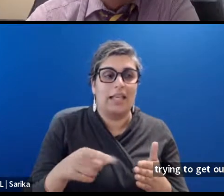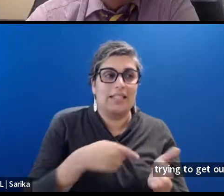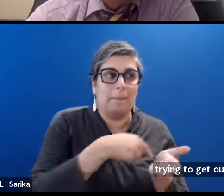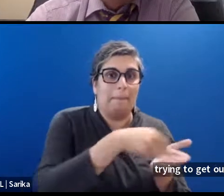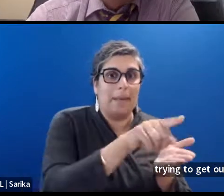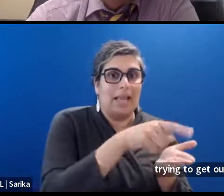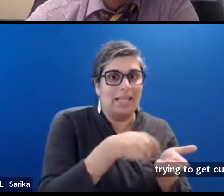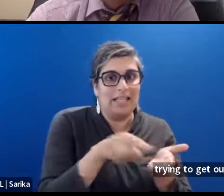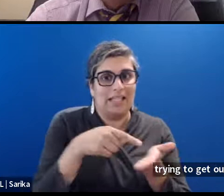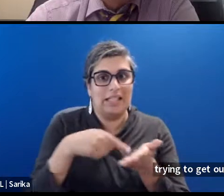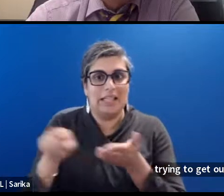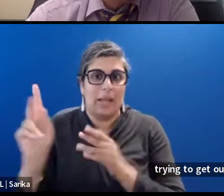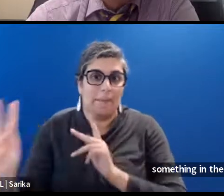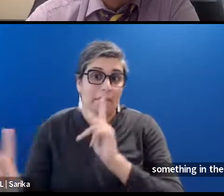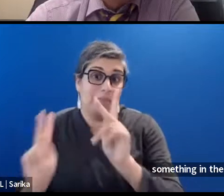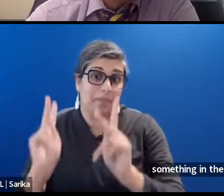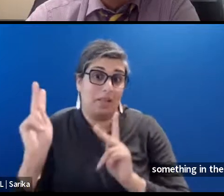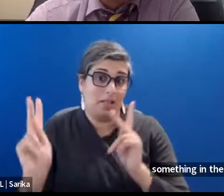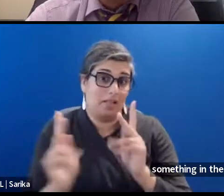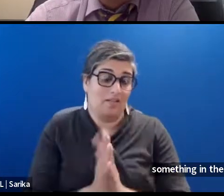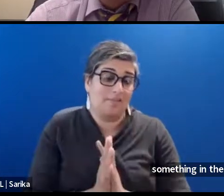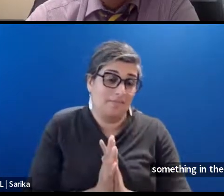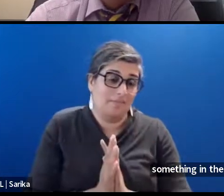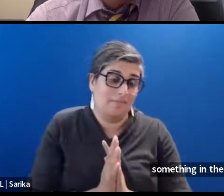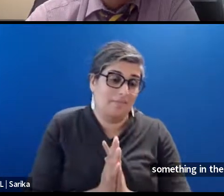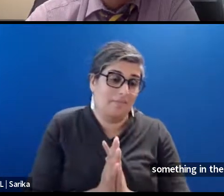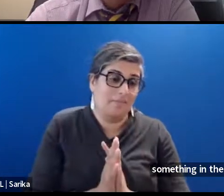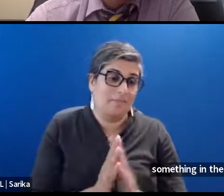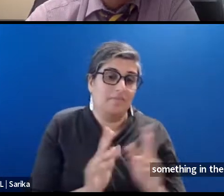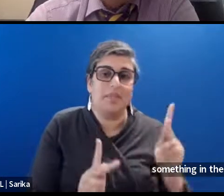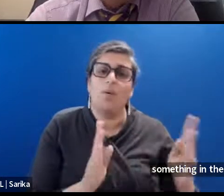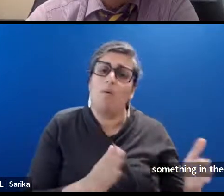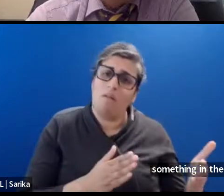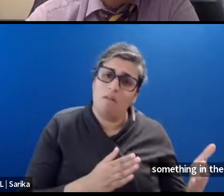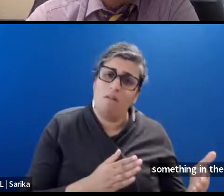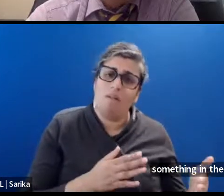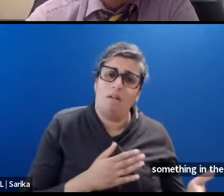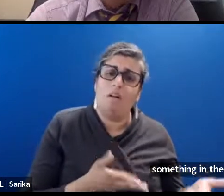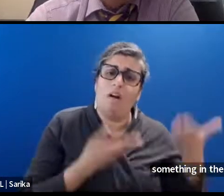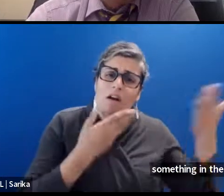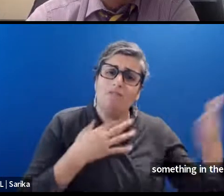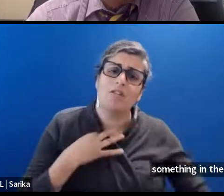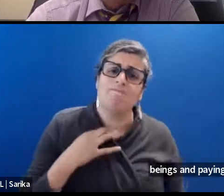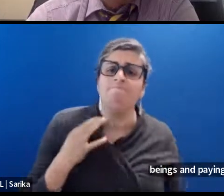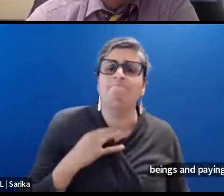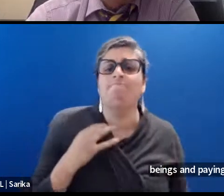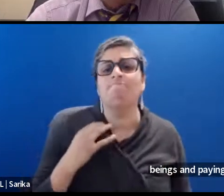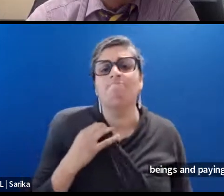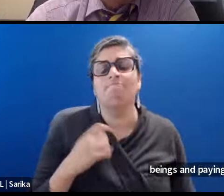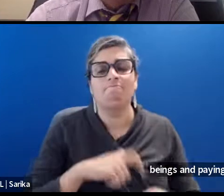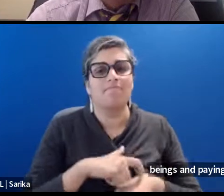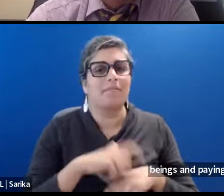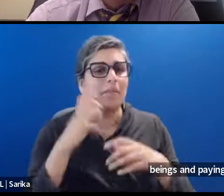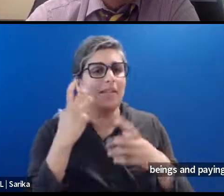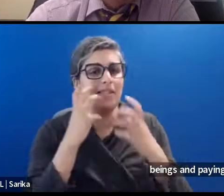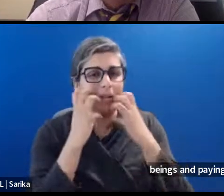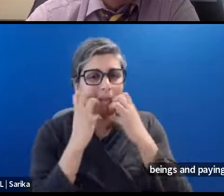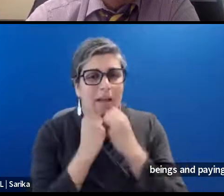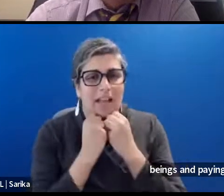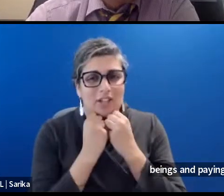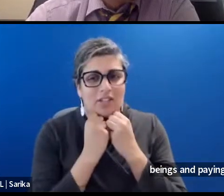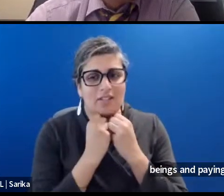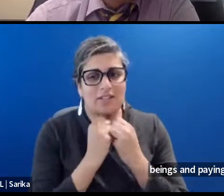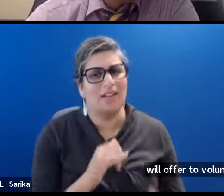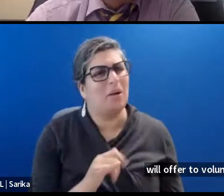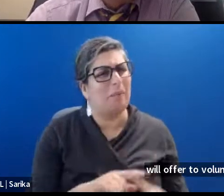and paying people. And a lot of times people will offer to volunteer time and such, because there's so much passion around a project, but that's just